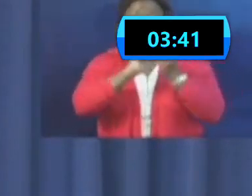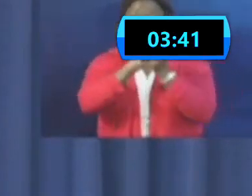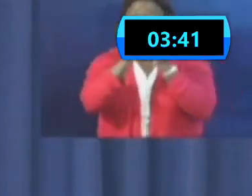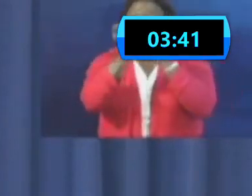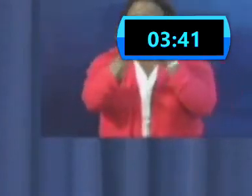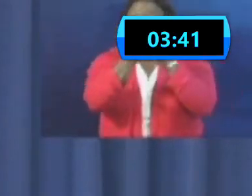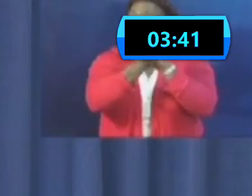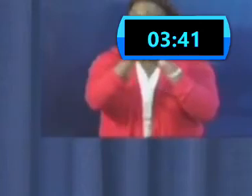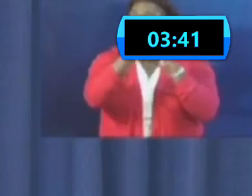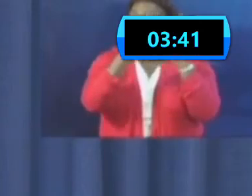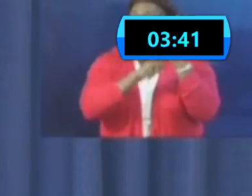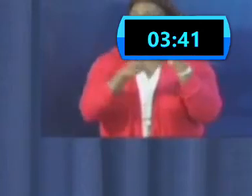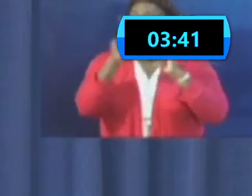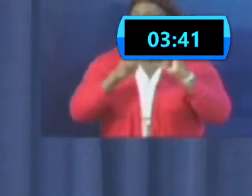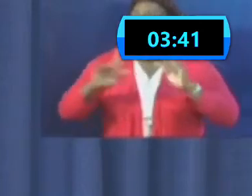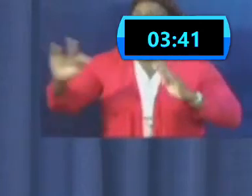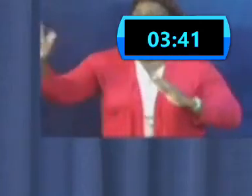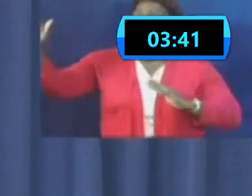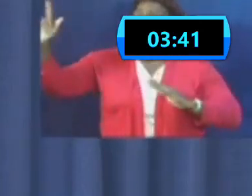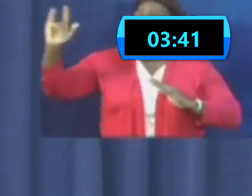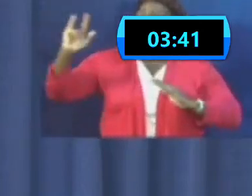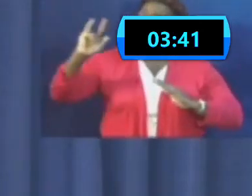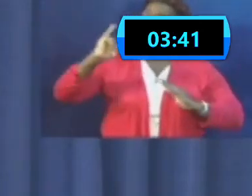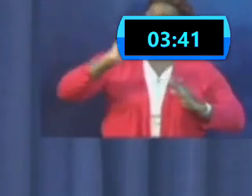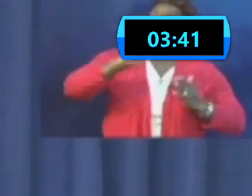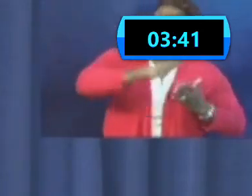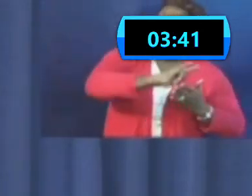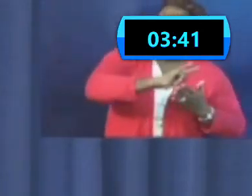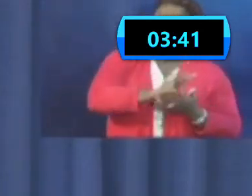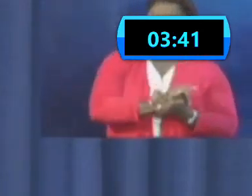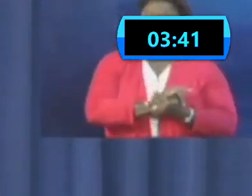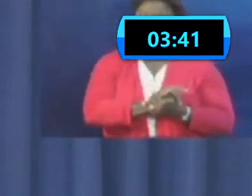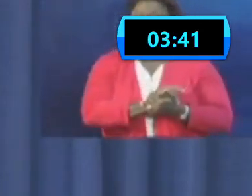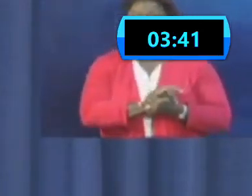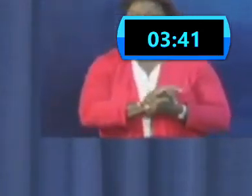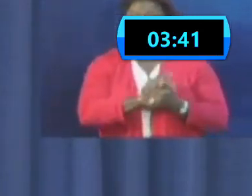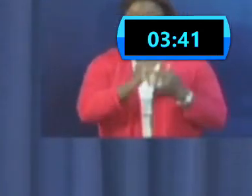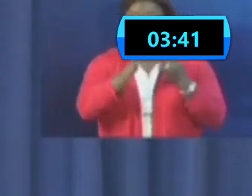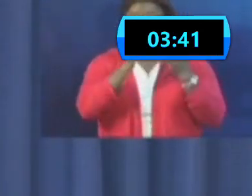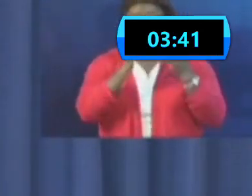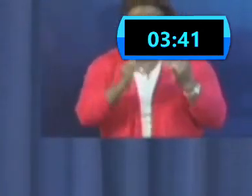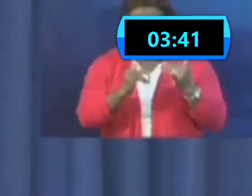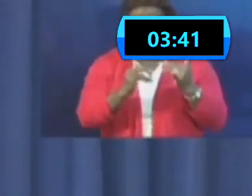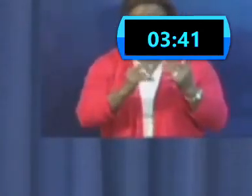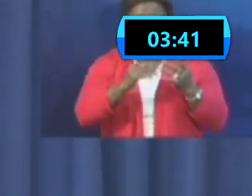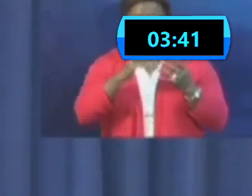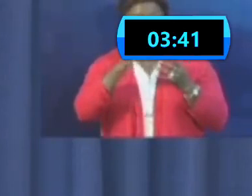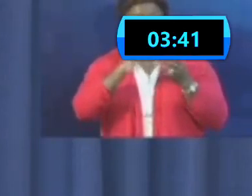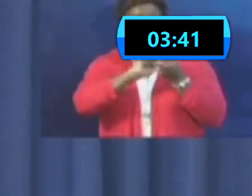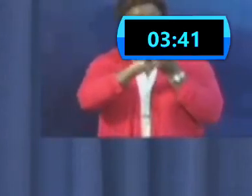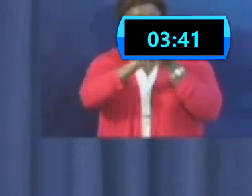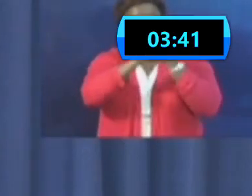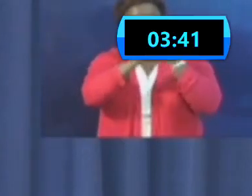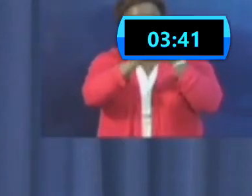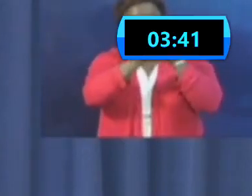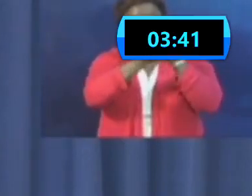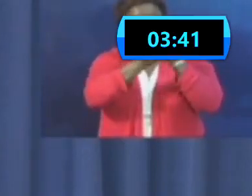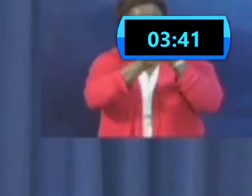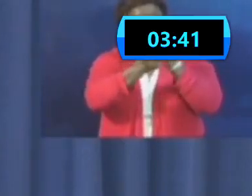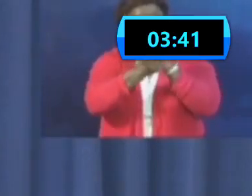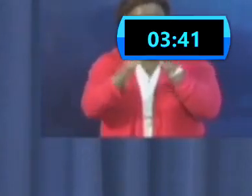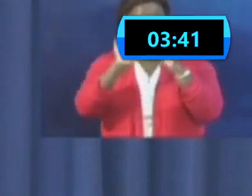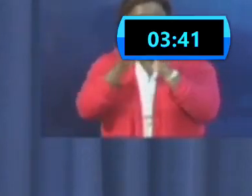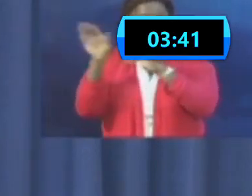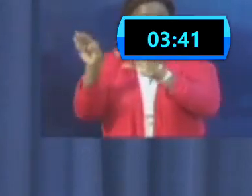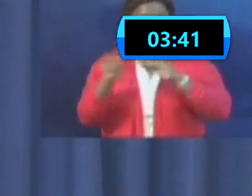Barbados have put arrangements in place and we just have to now rework the movements. if you were supposed to